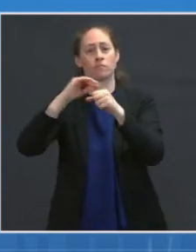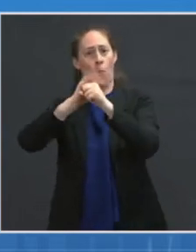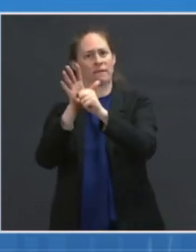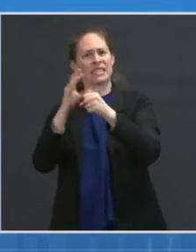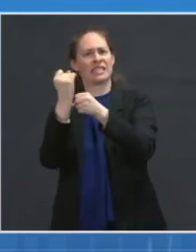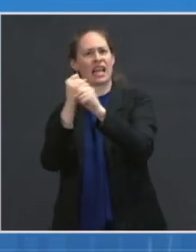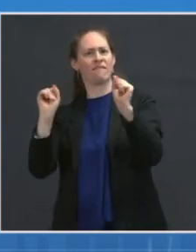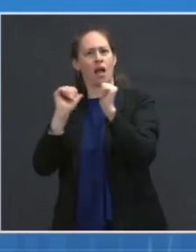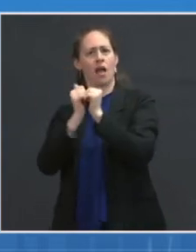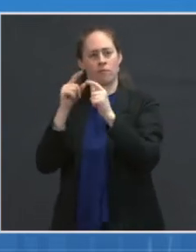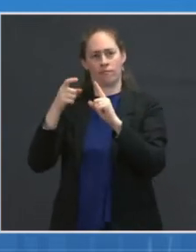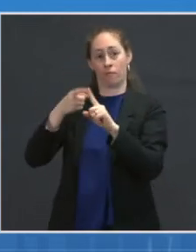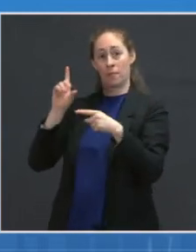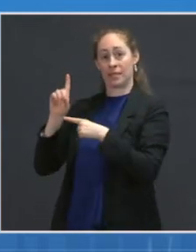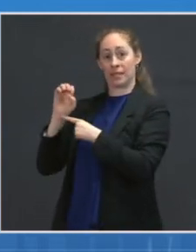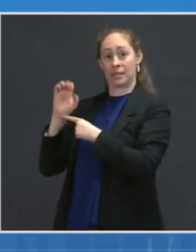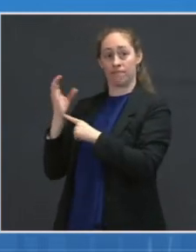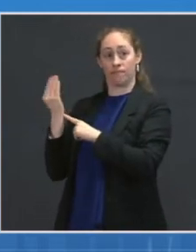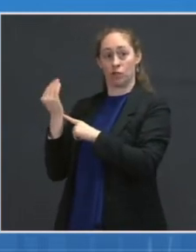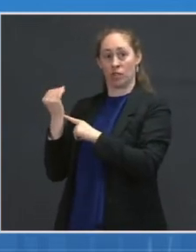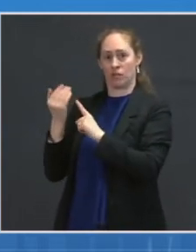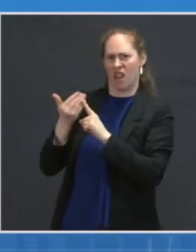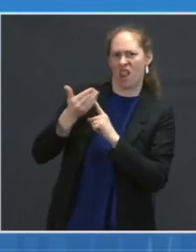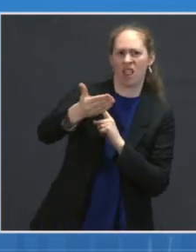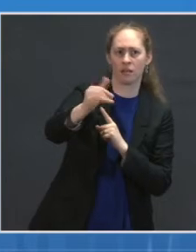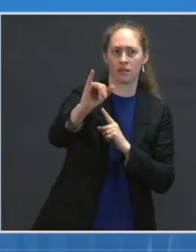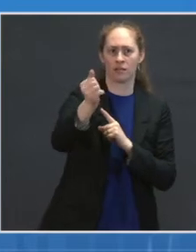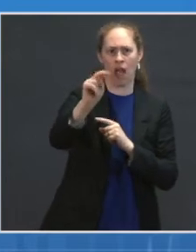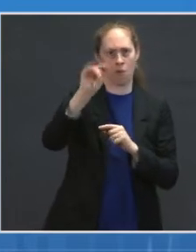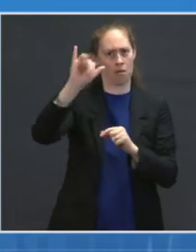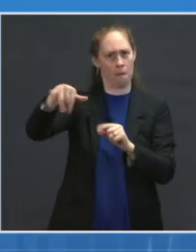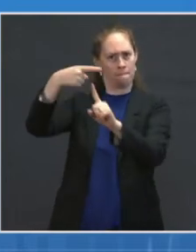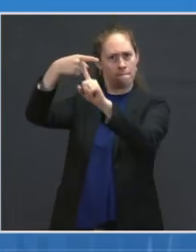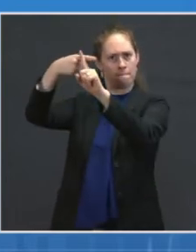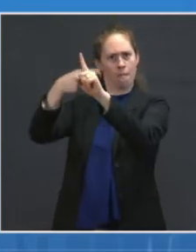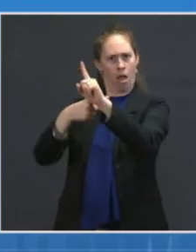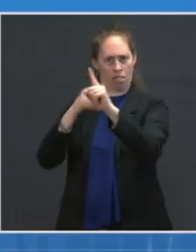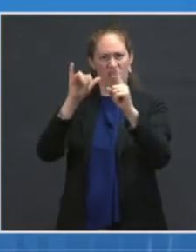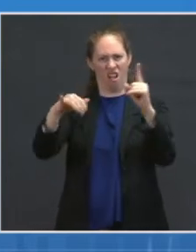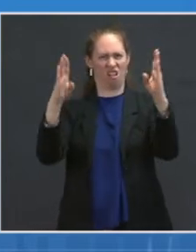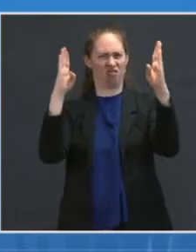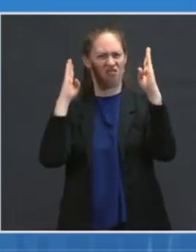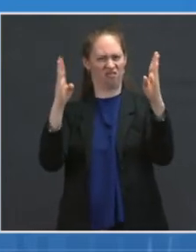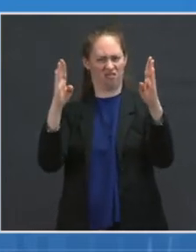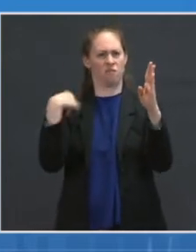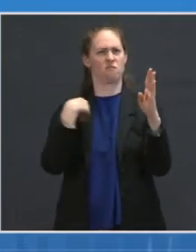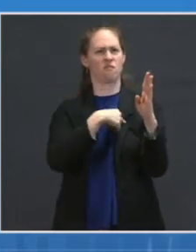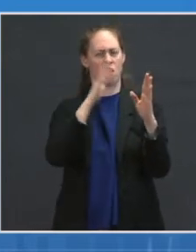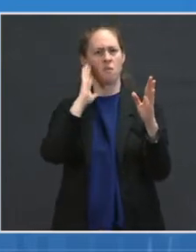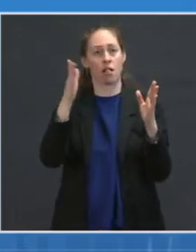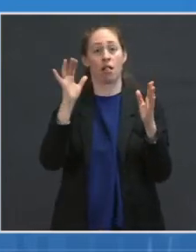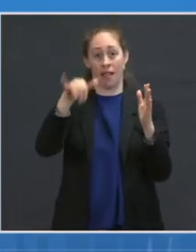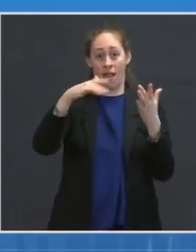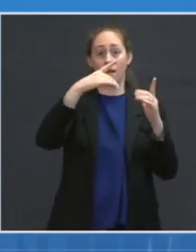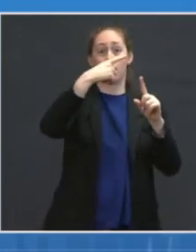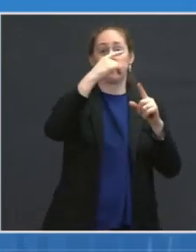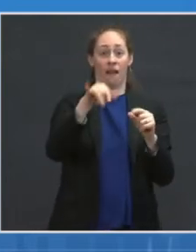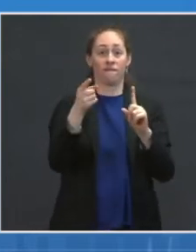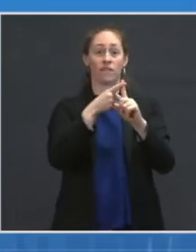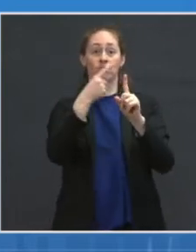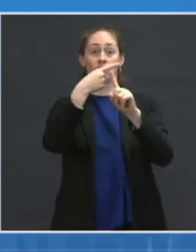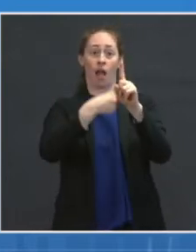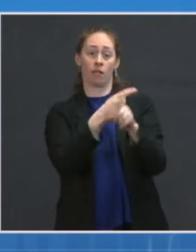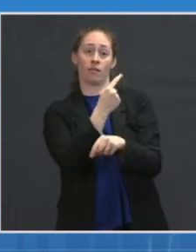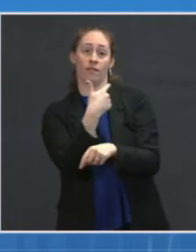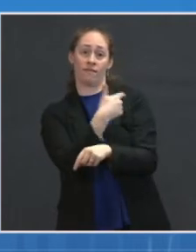January 13th, 2021. During the first month of vaccinations, approximately 1.6 million people